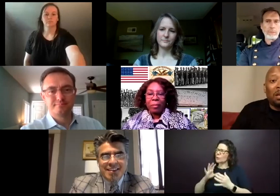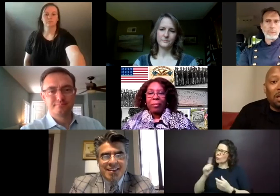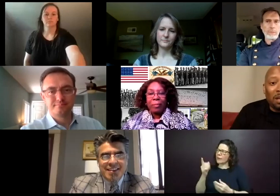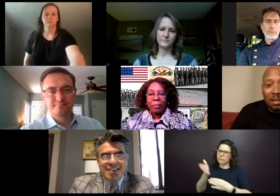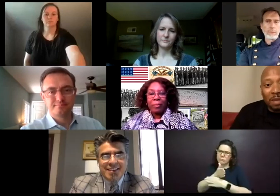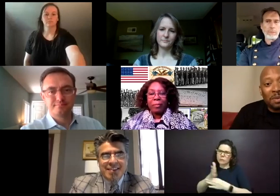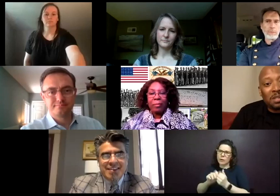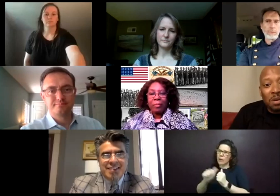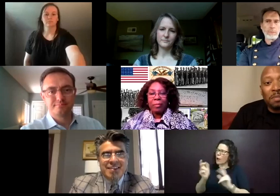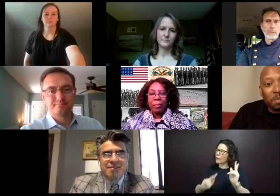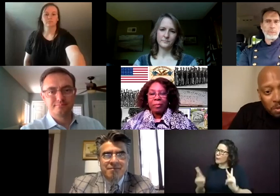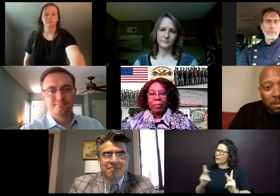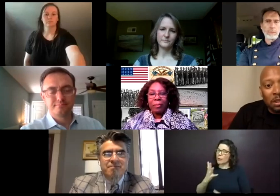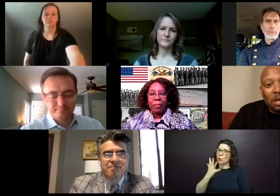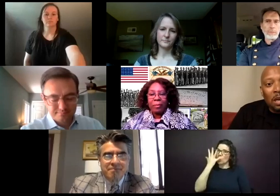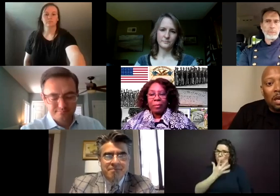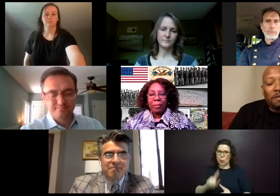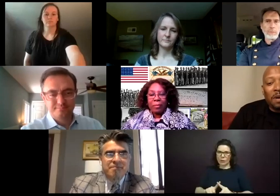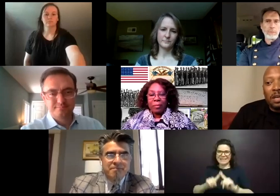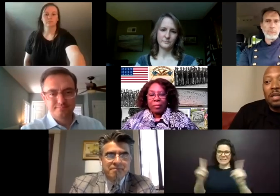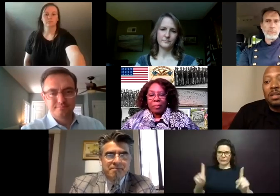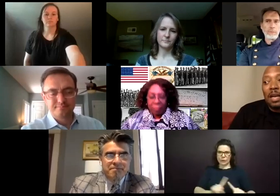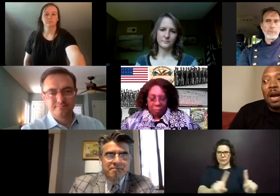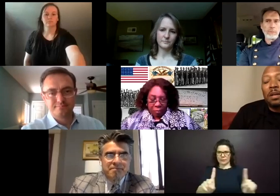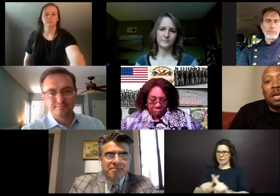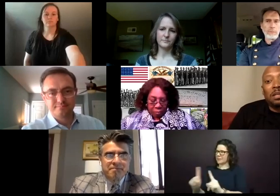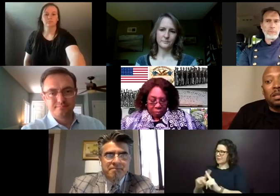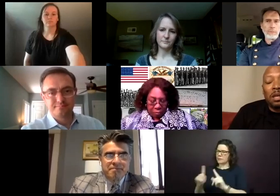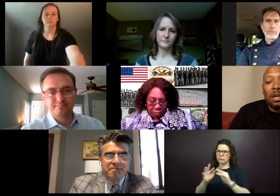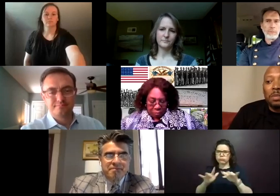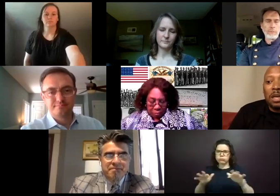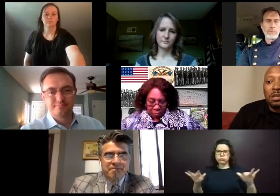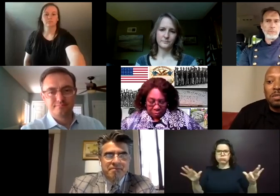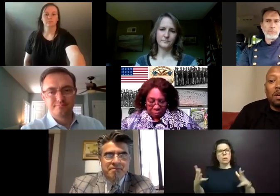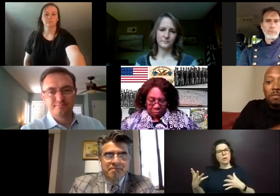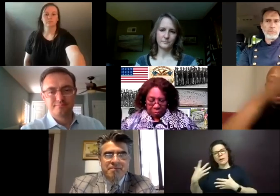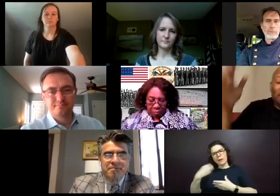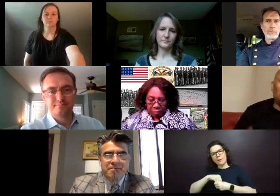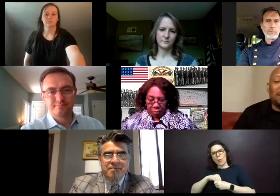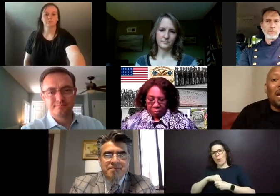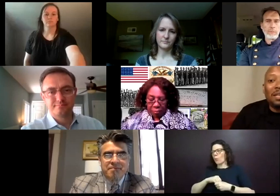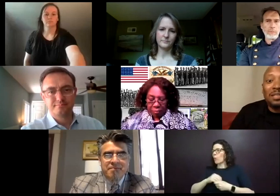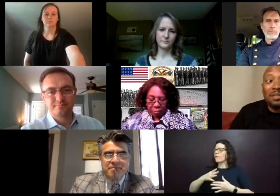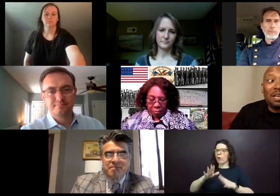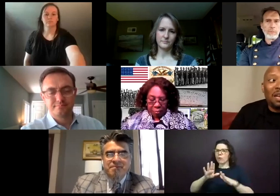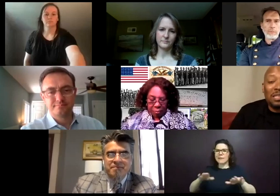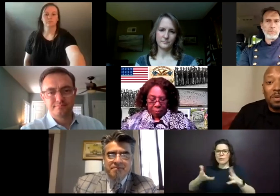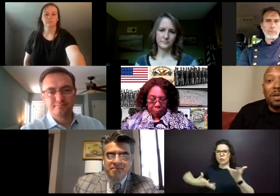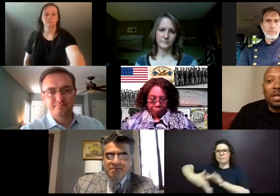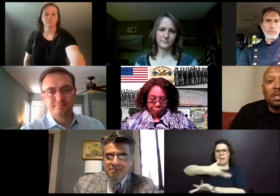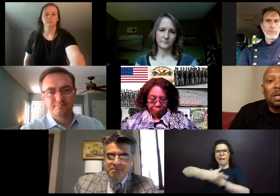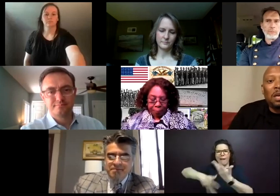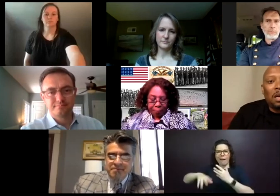don't look like them is so important for our kids to get out and to get into a mixed society so they can